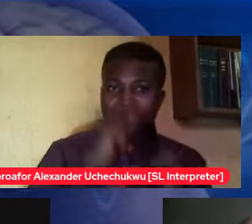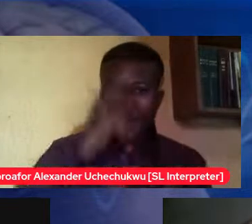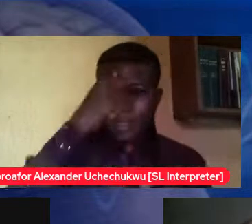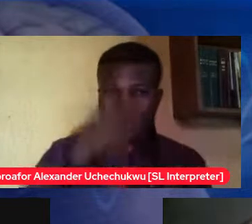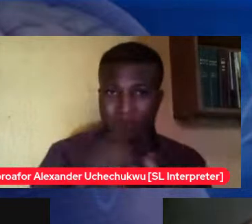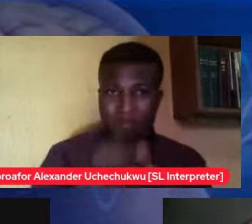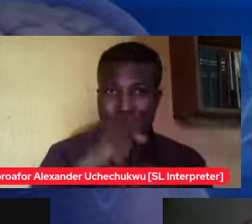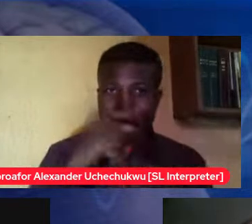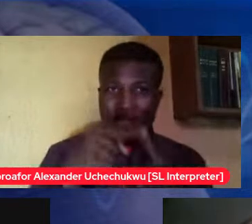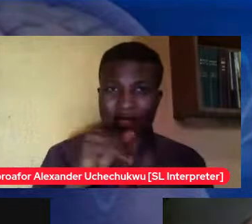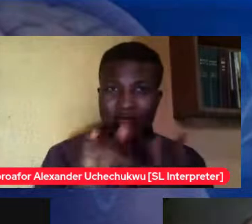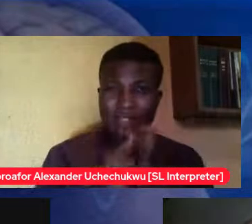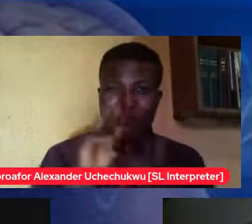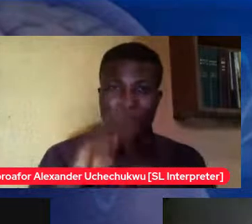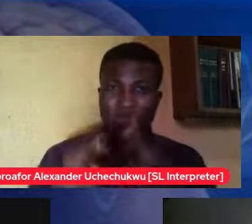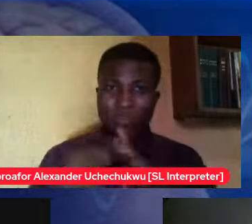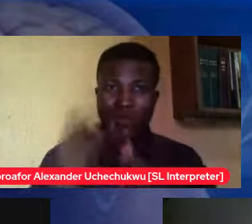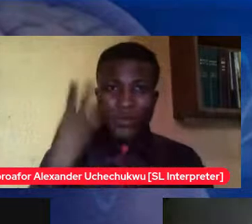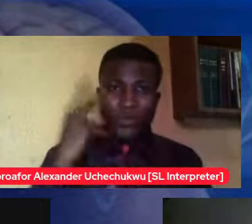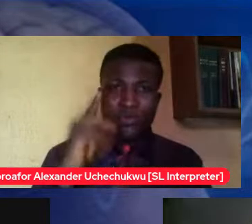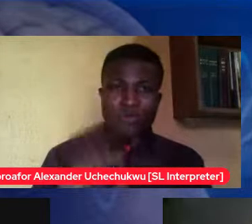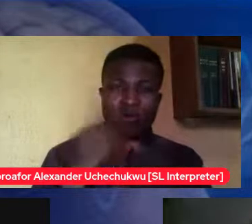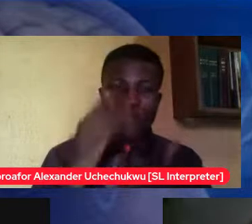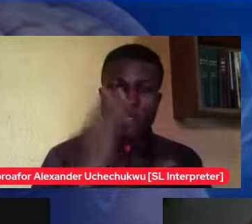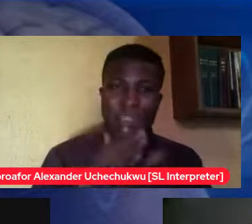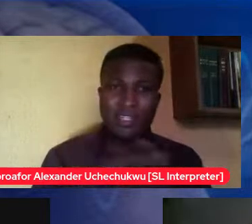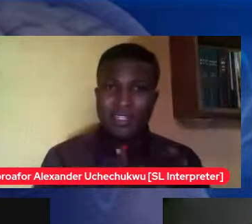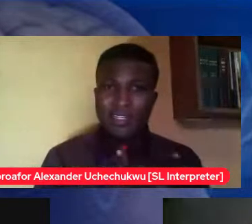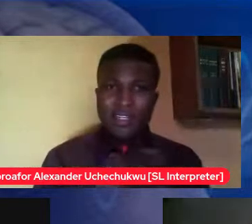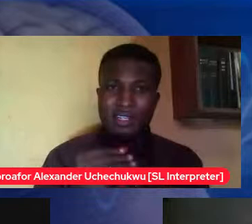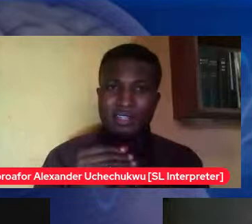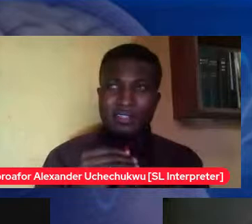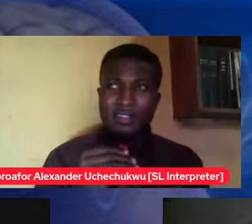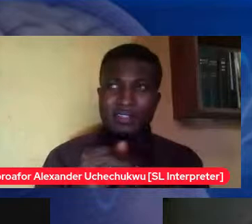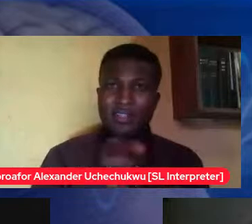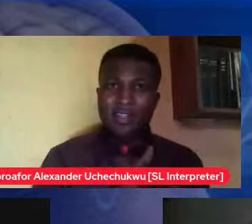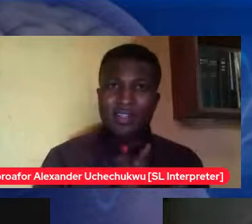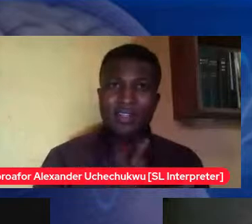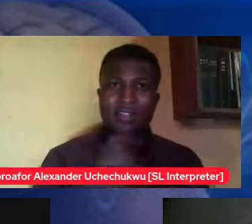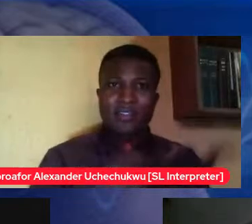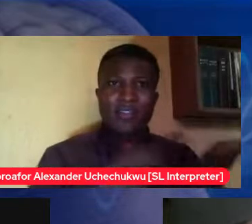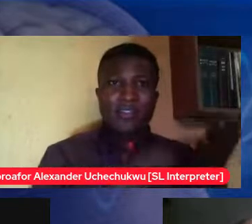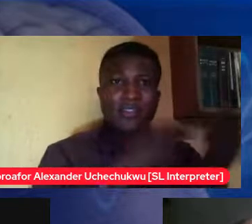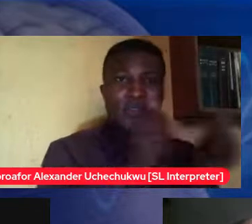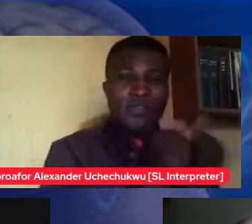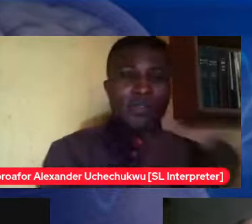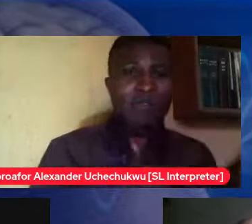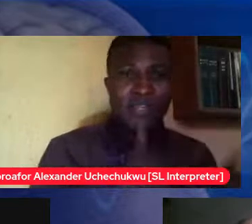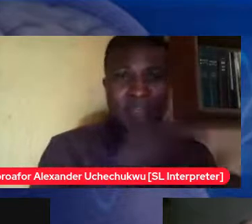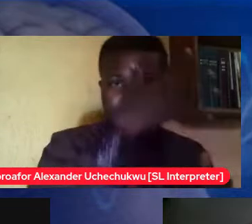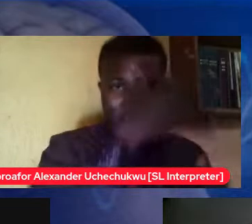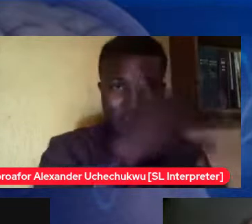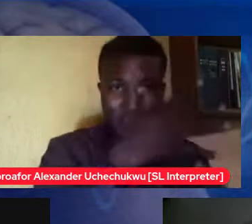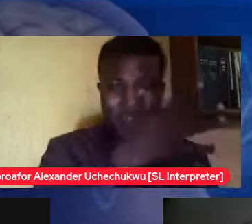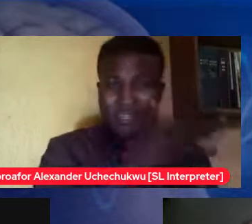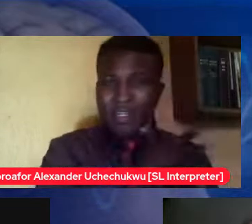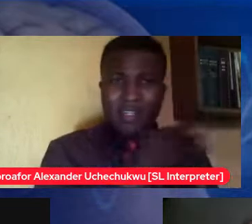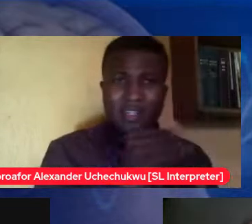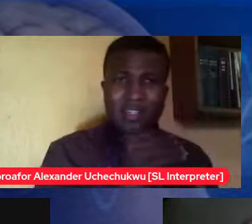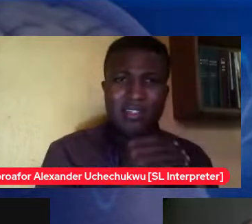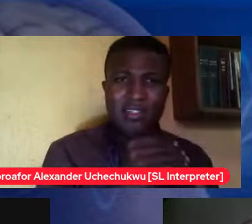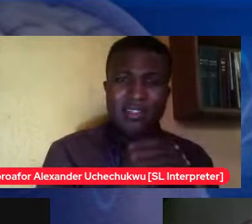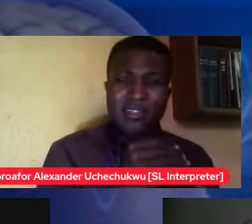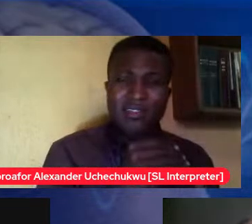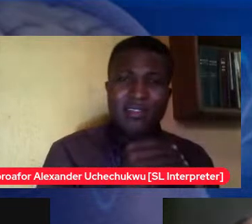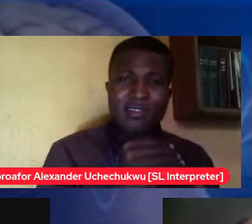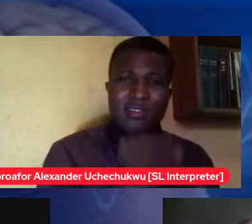had a conversation with my dad and i told my dad you know what i am done i'm done with this i'm not doing this anymore my dad and i had a conversation about